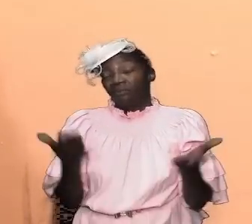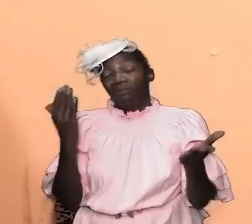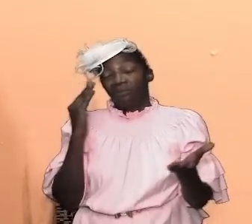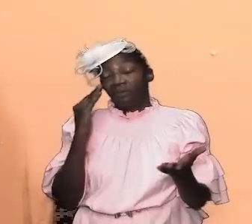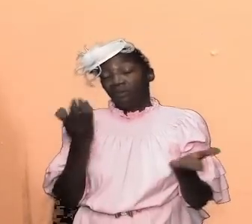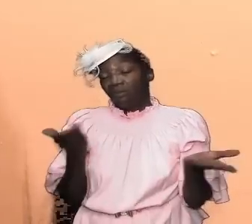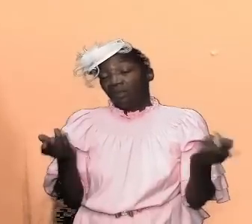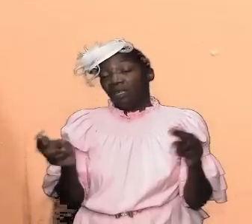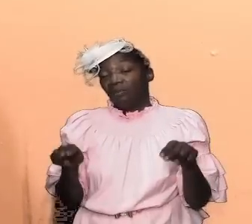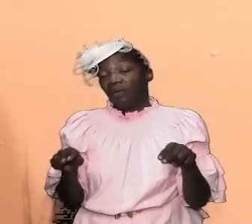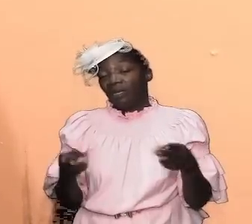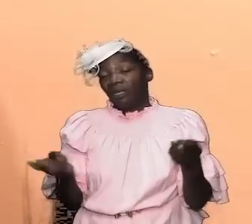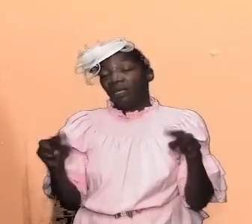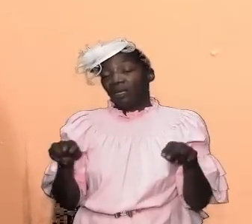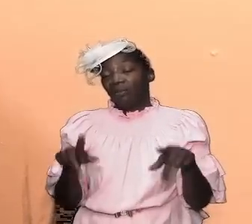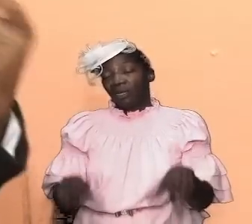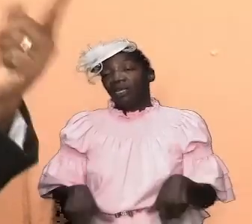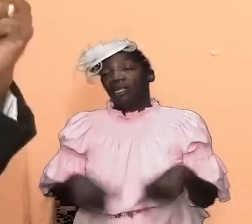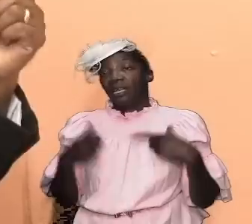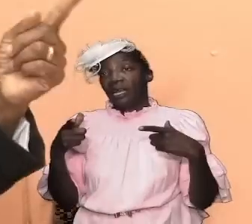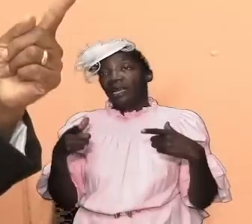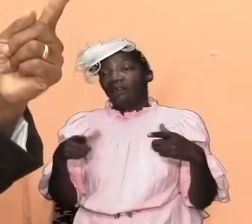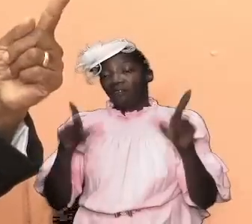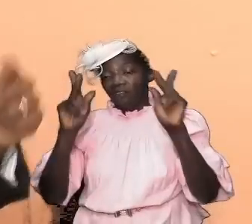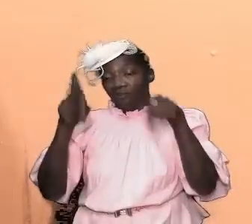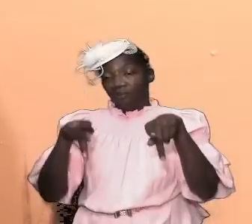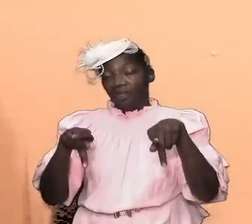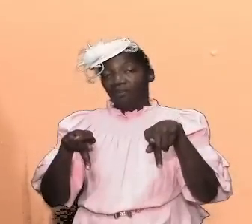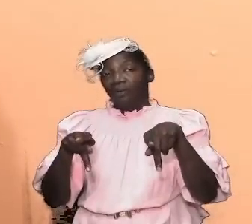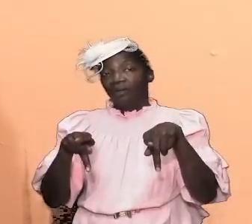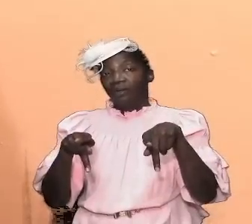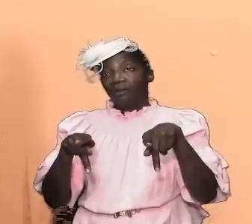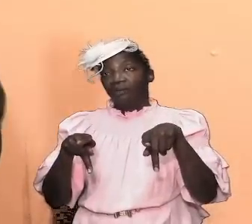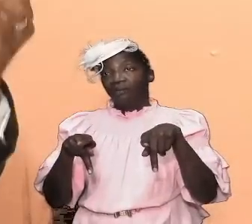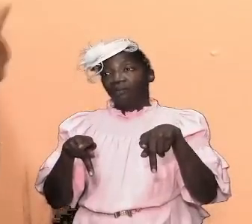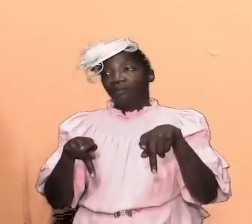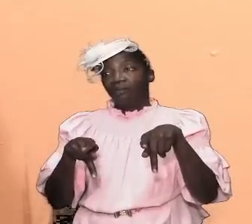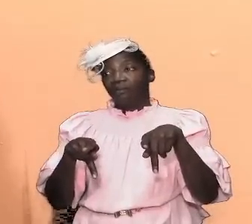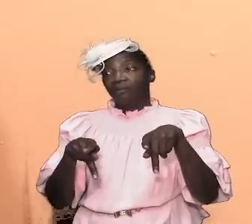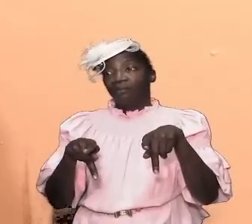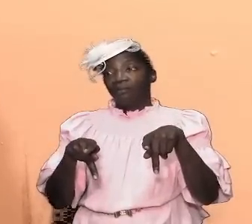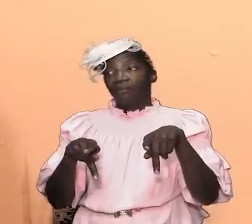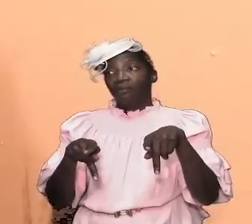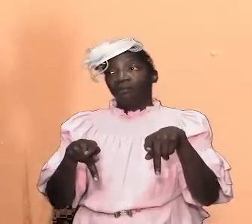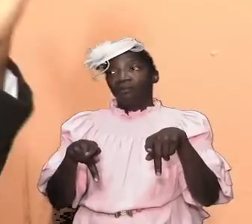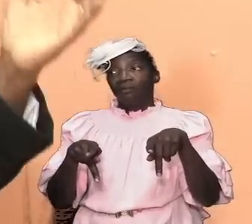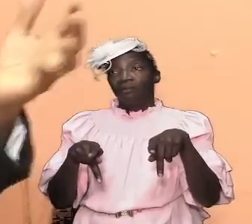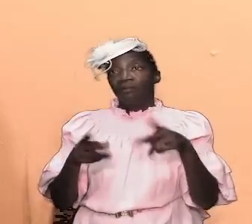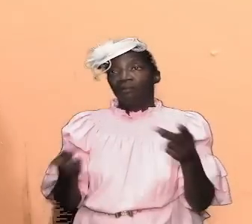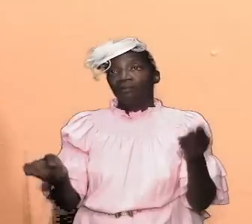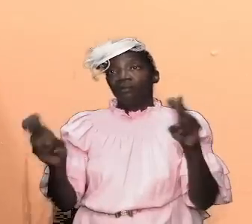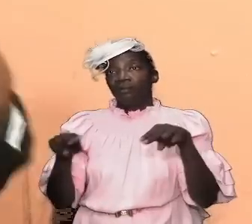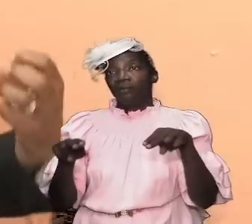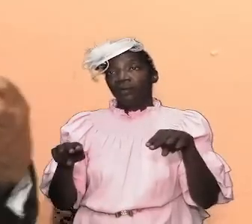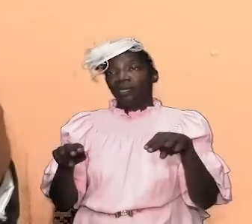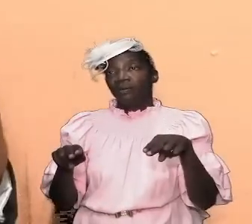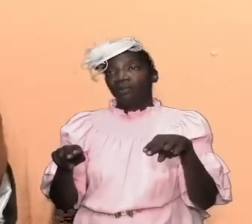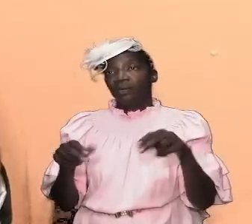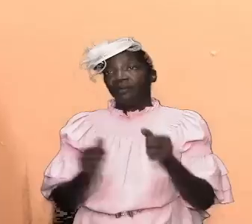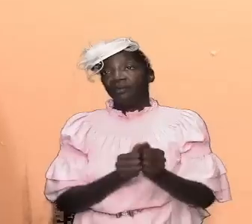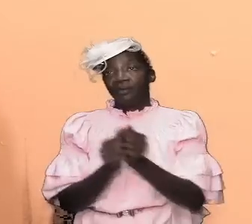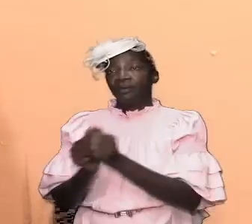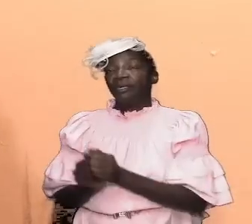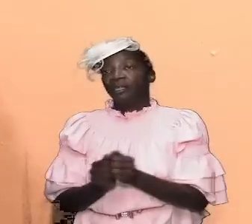and it will happen in the life of individuals it it happens individually it happens corporately